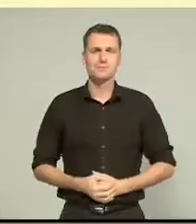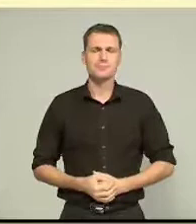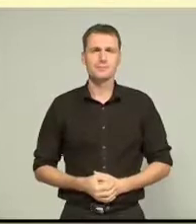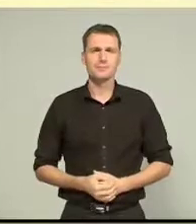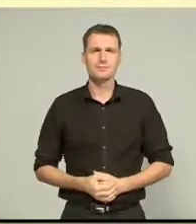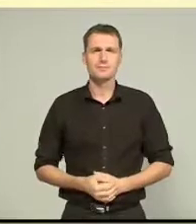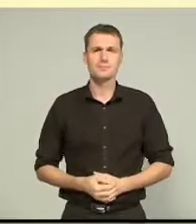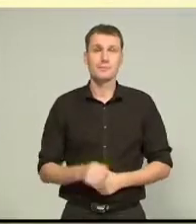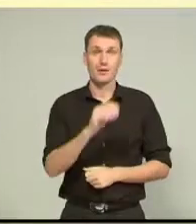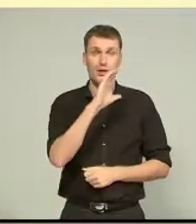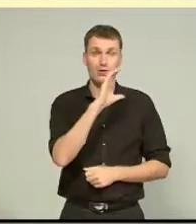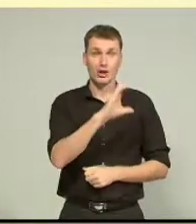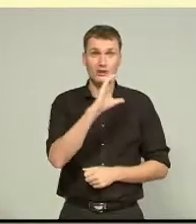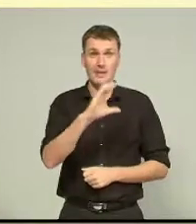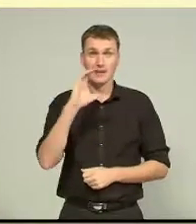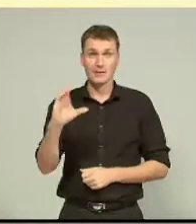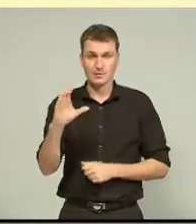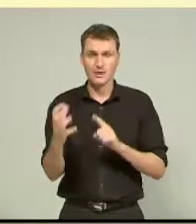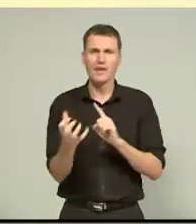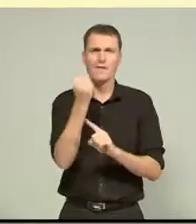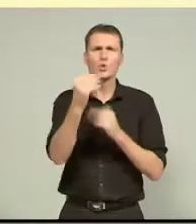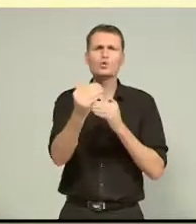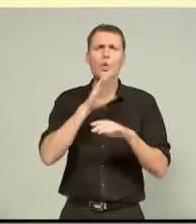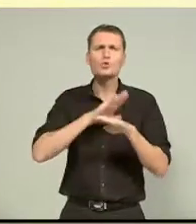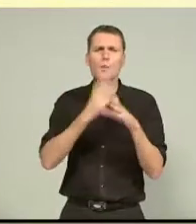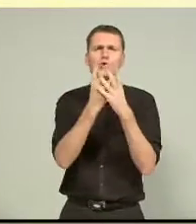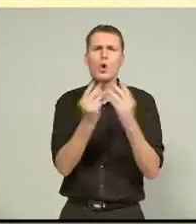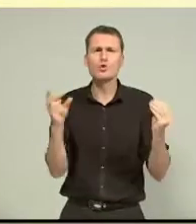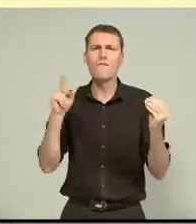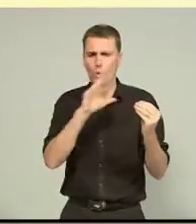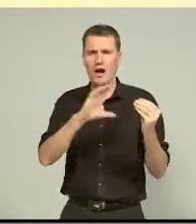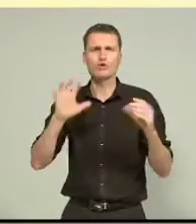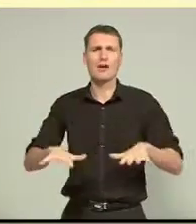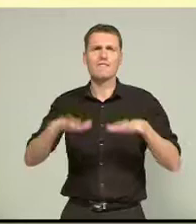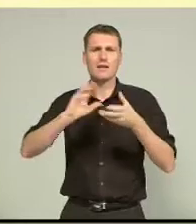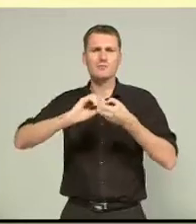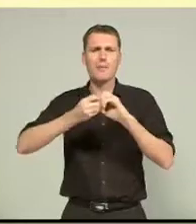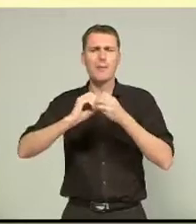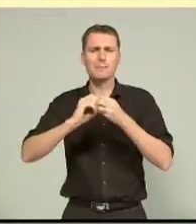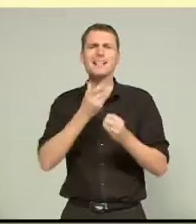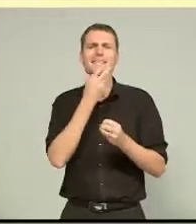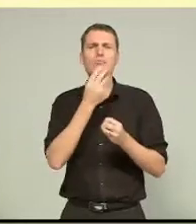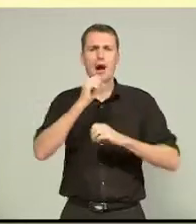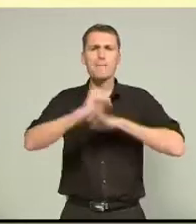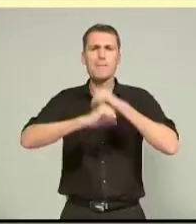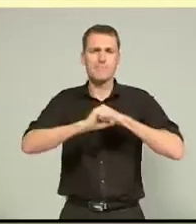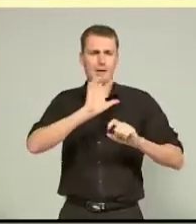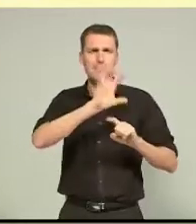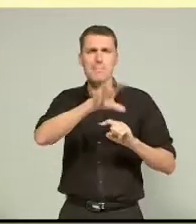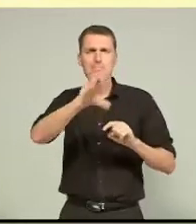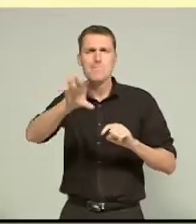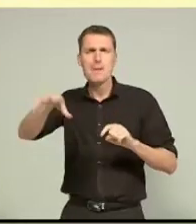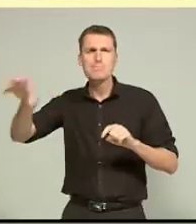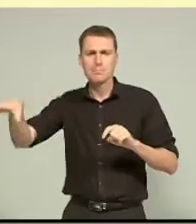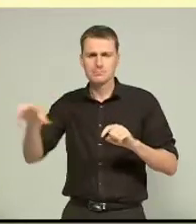The Christchurch City Council has found a short-term solution to the city's flooding issues. Temporary pumps have been deployed to help ease